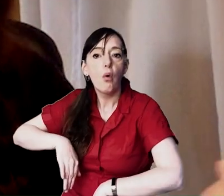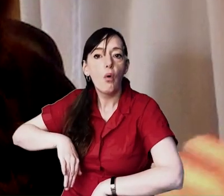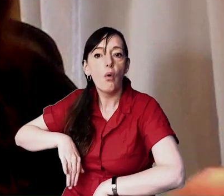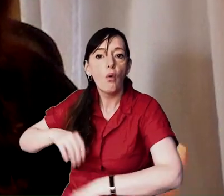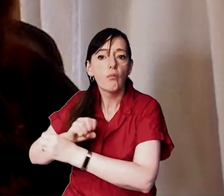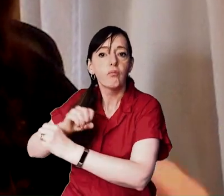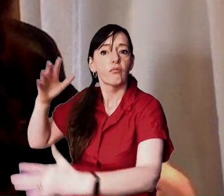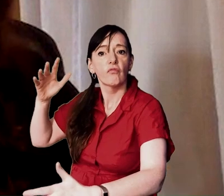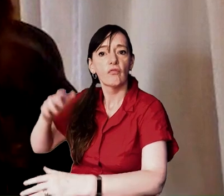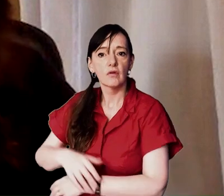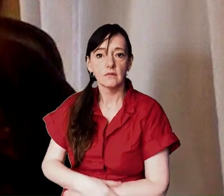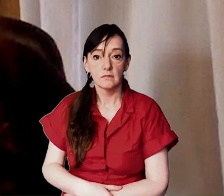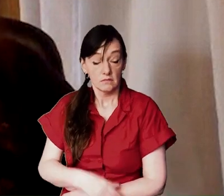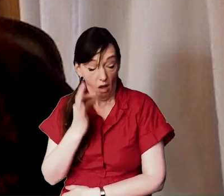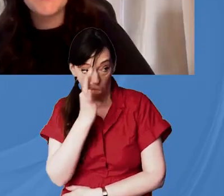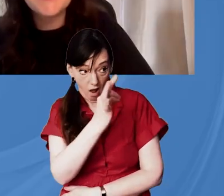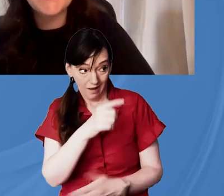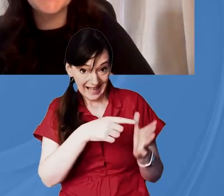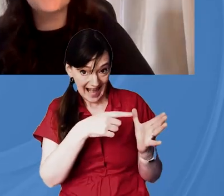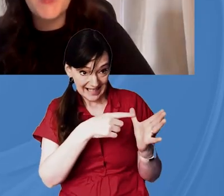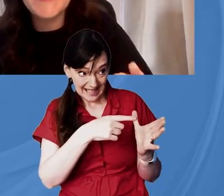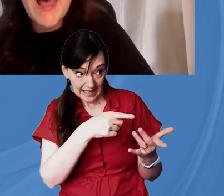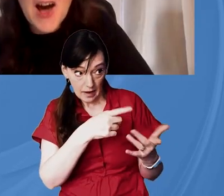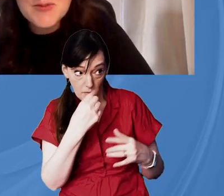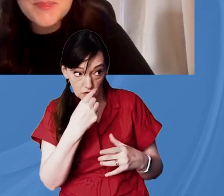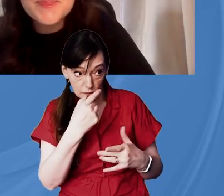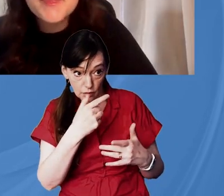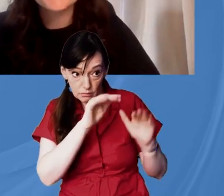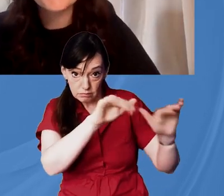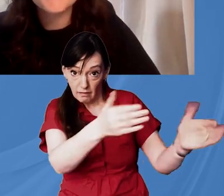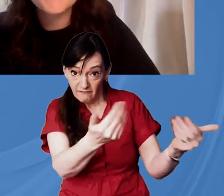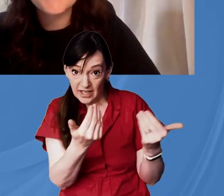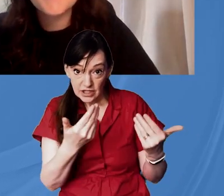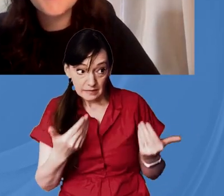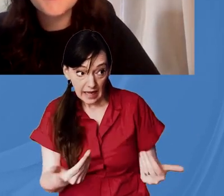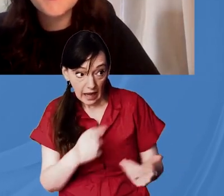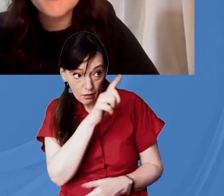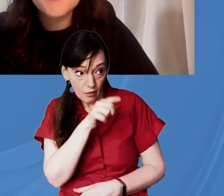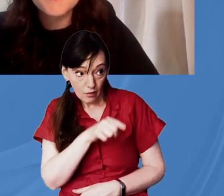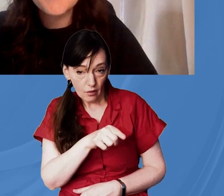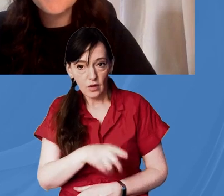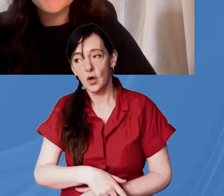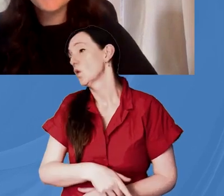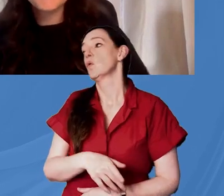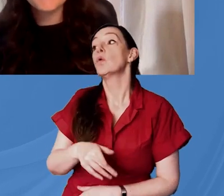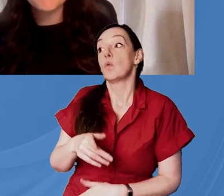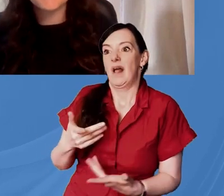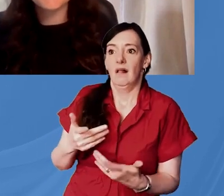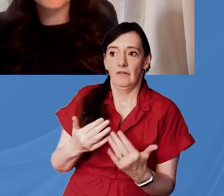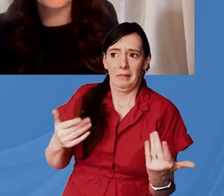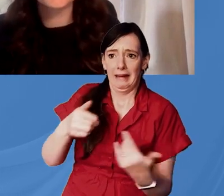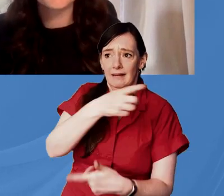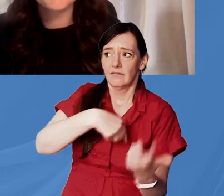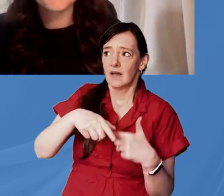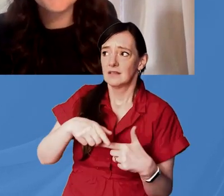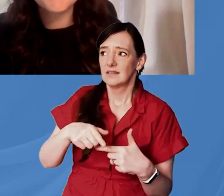andy is it even possible to do evangelism right now let's be honest for uh many of us evangelism